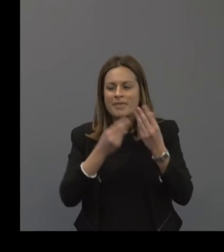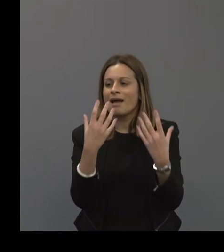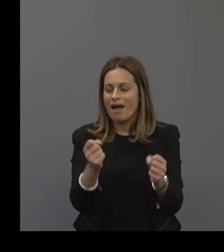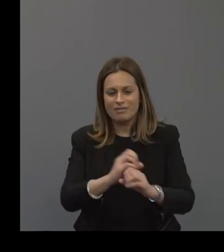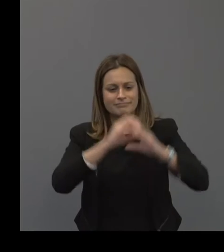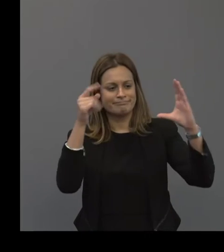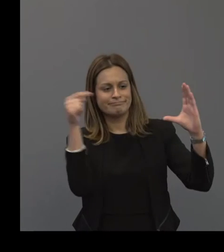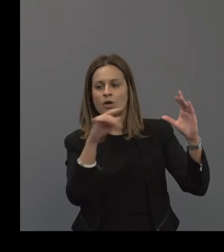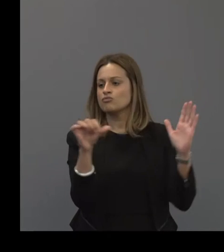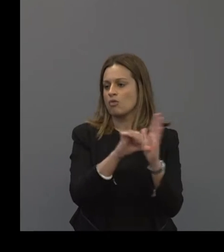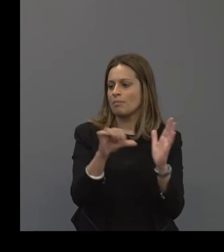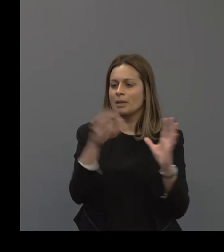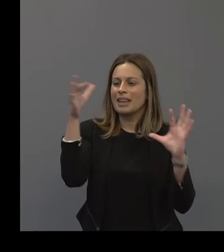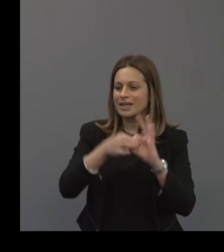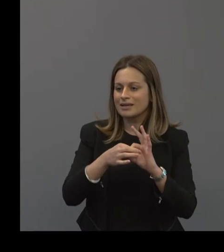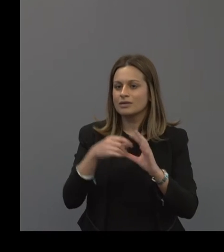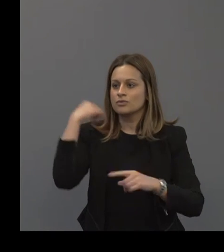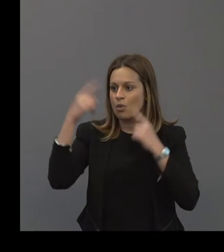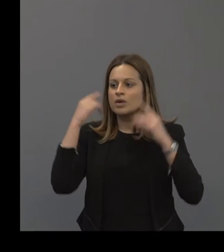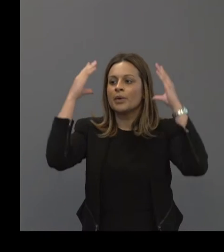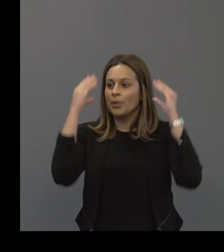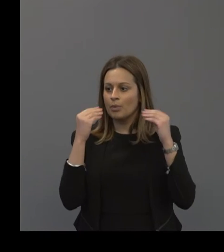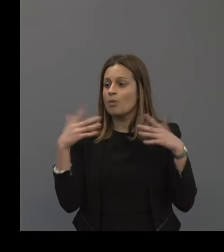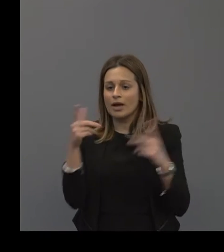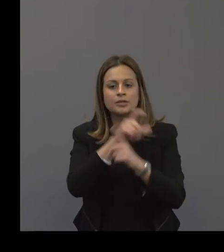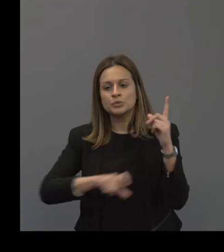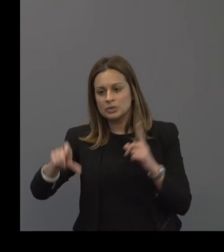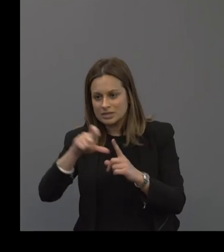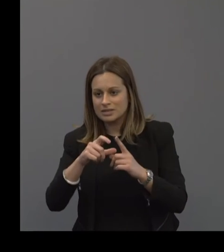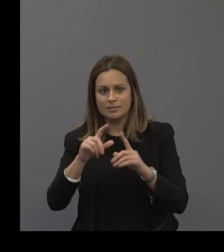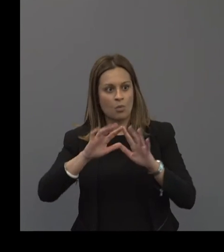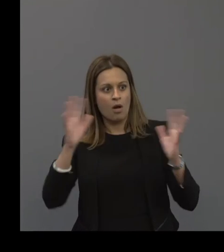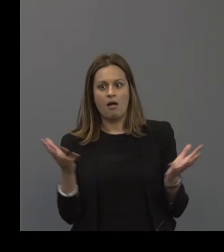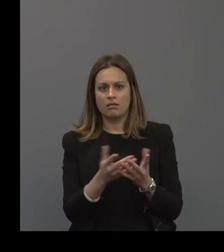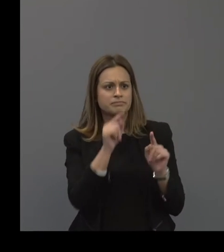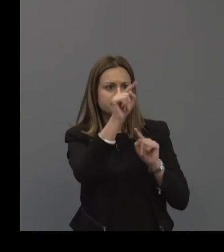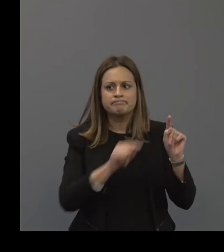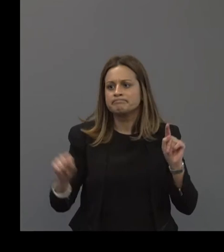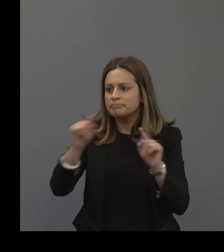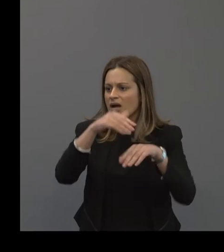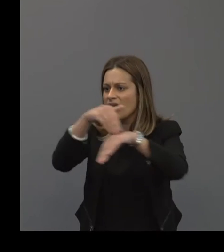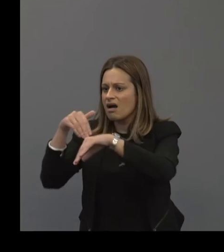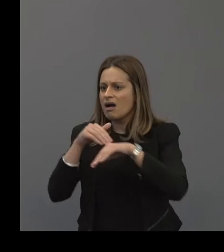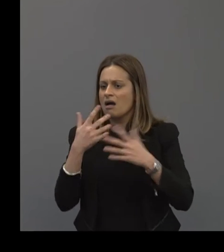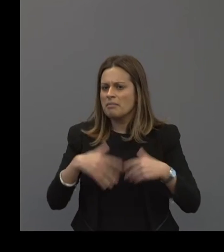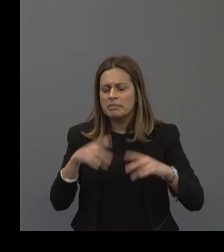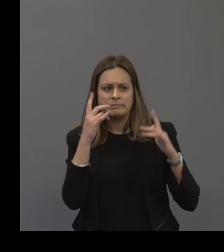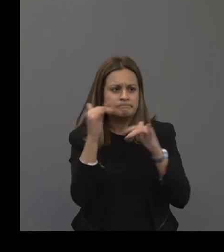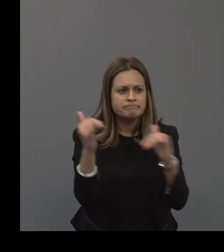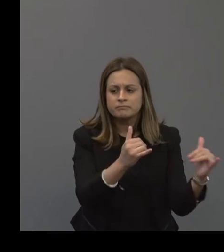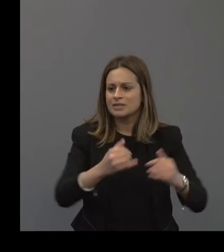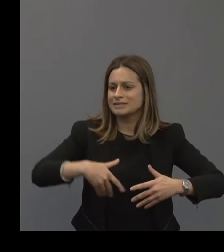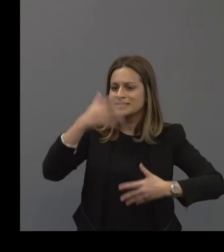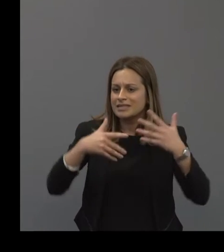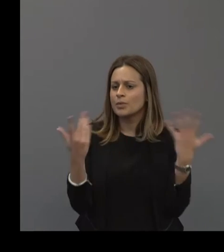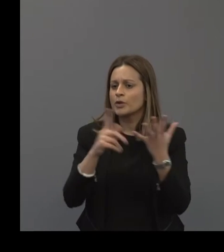a problem with noise induced hearing loss in our society and it's a worldwide problem. I've looked for some statistics